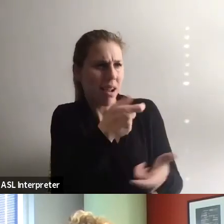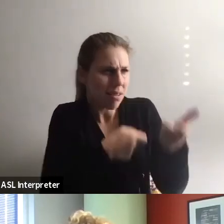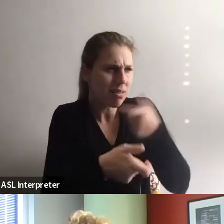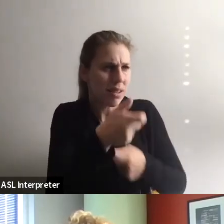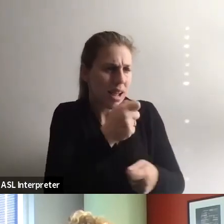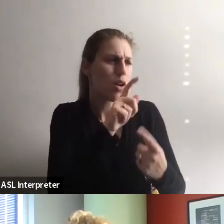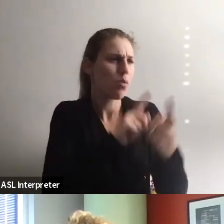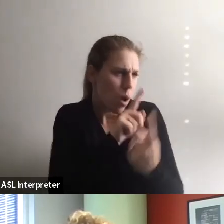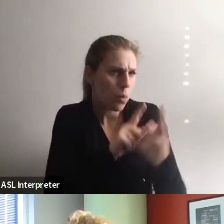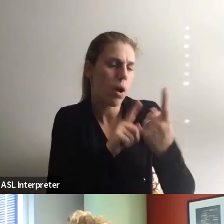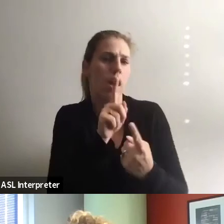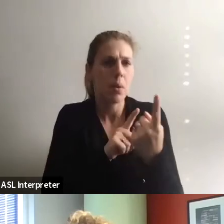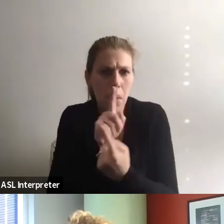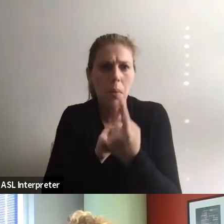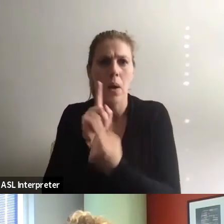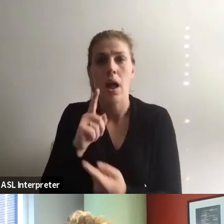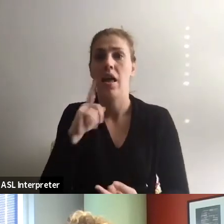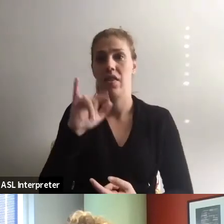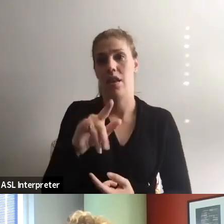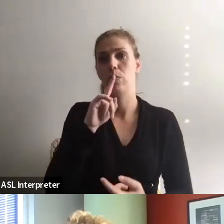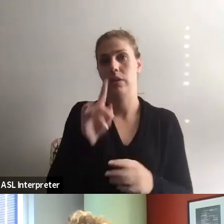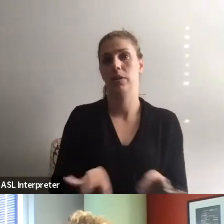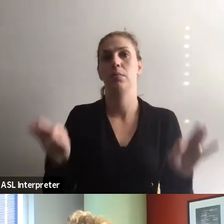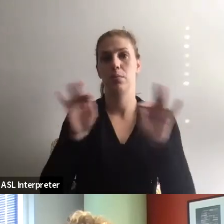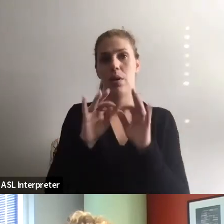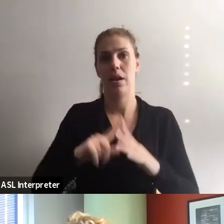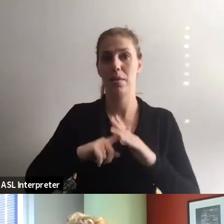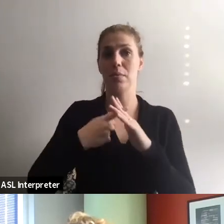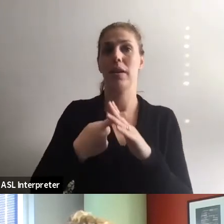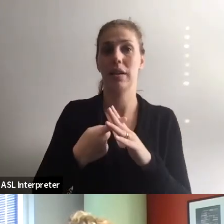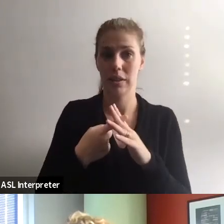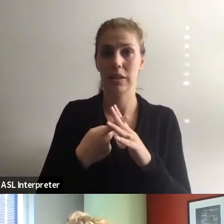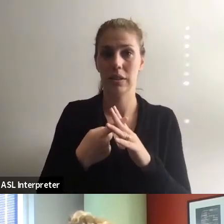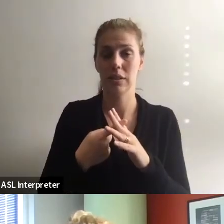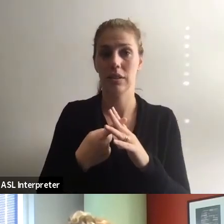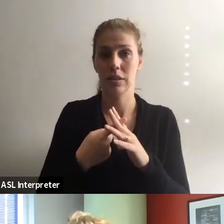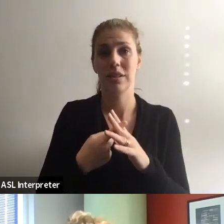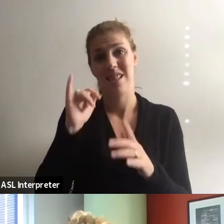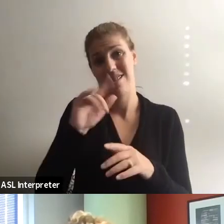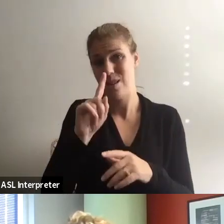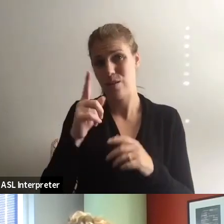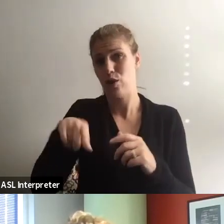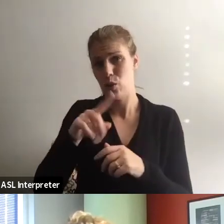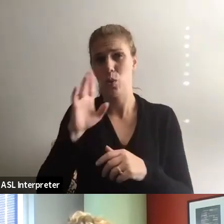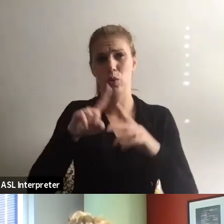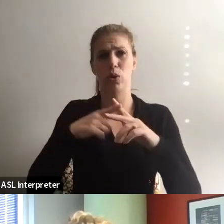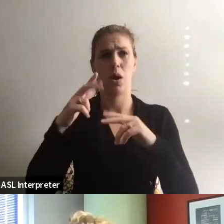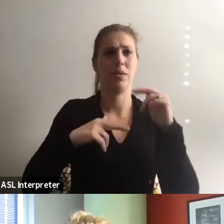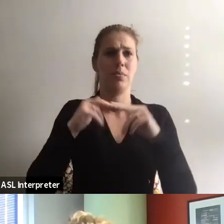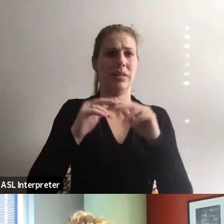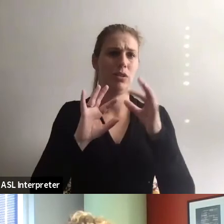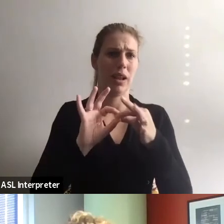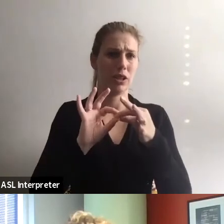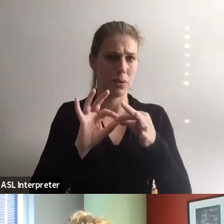one-on-one with people. I think that's a more, um, important at the beginning because, uh, that's how you're going to start building relationships.